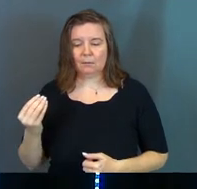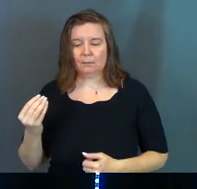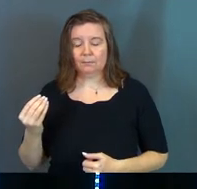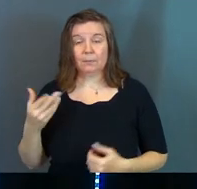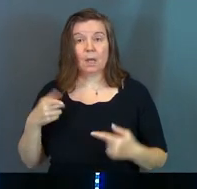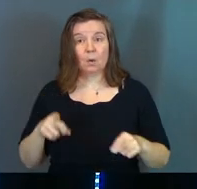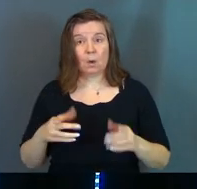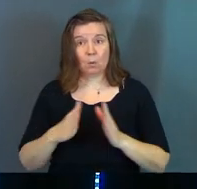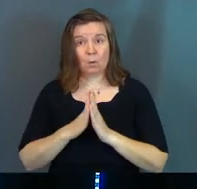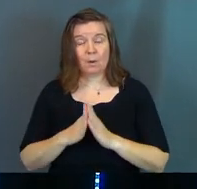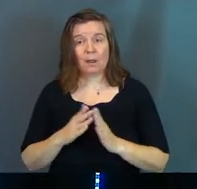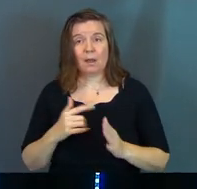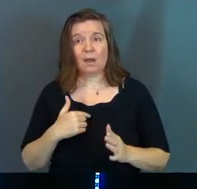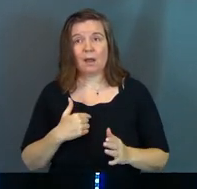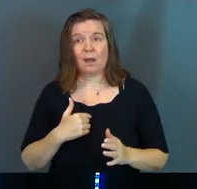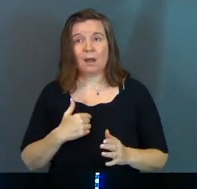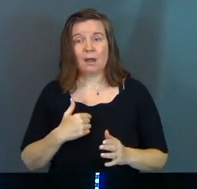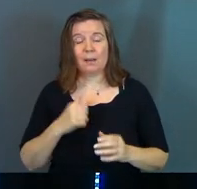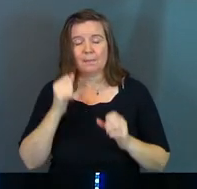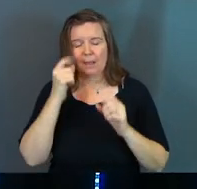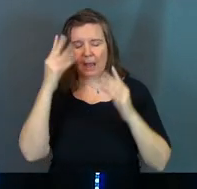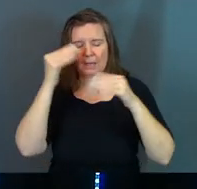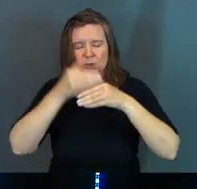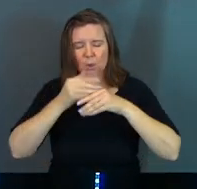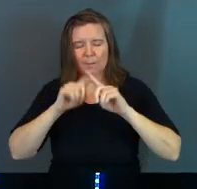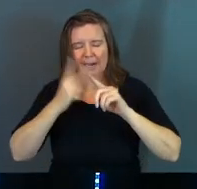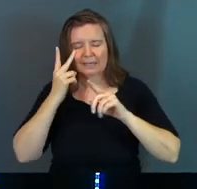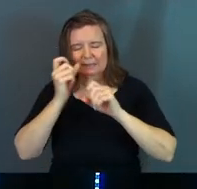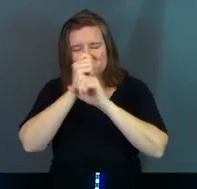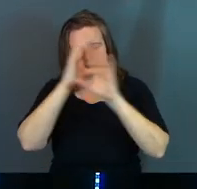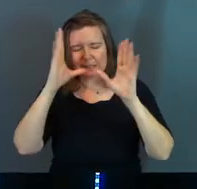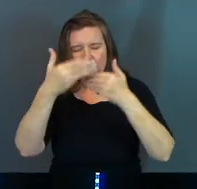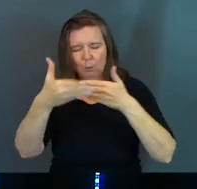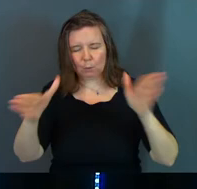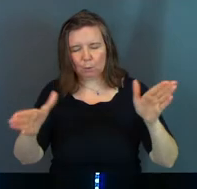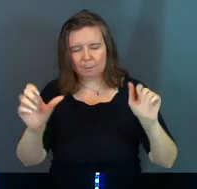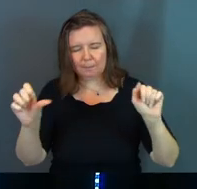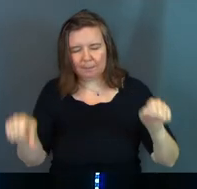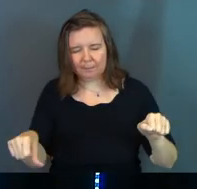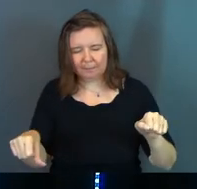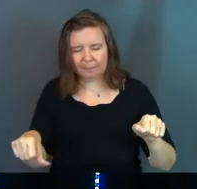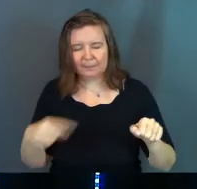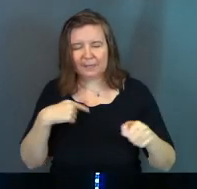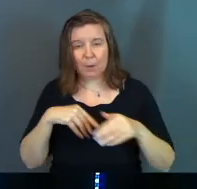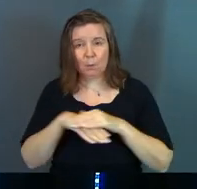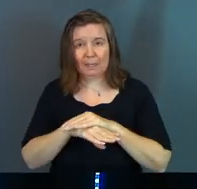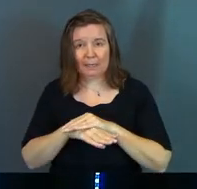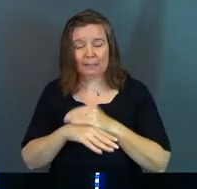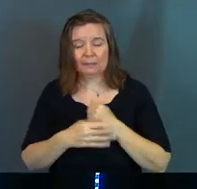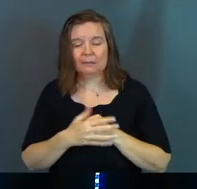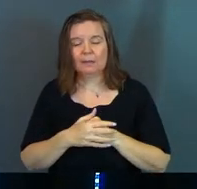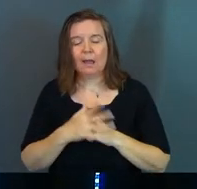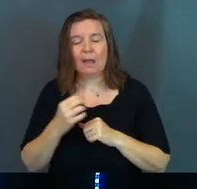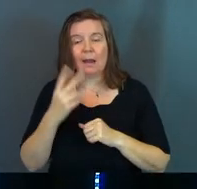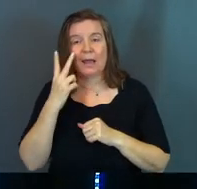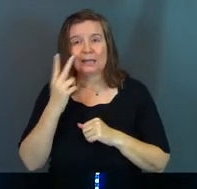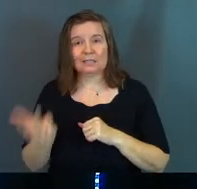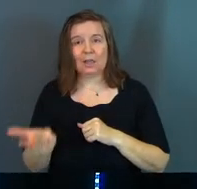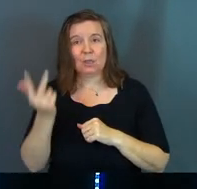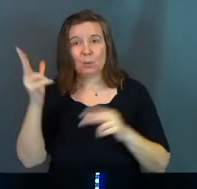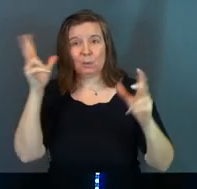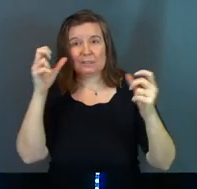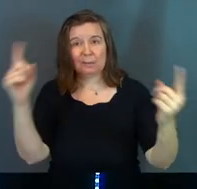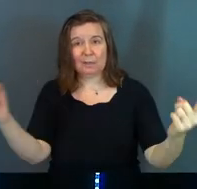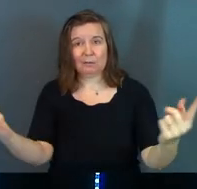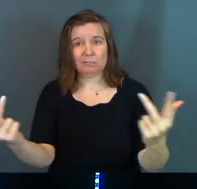And while we're praying, I, my eyes are closed, but I can see the room that we're in. And I see three